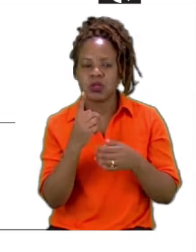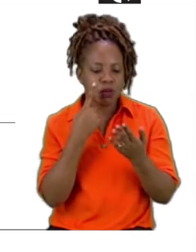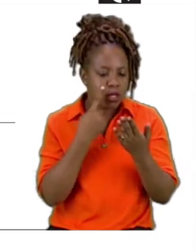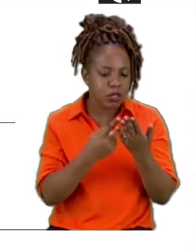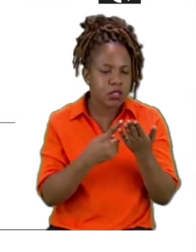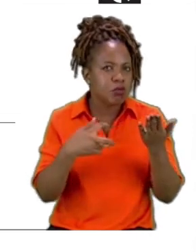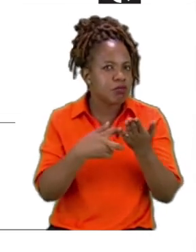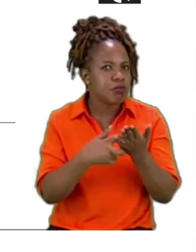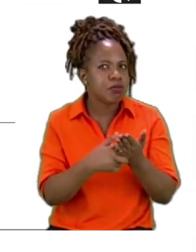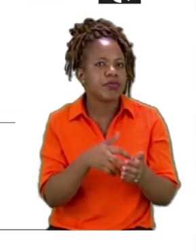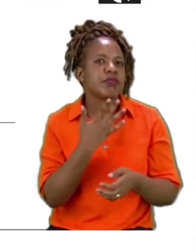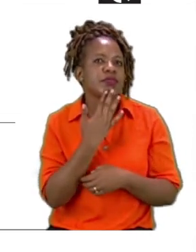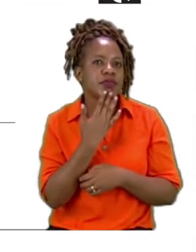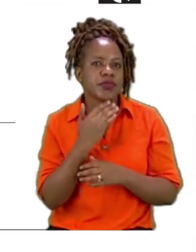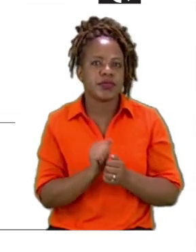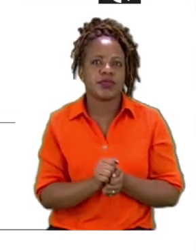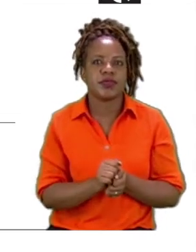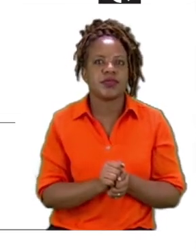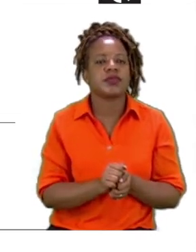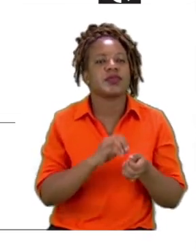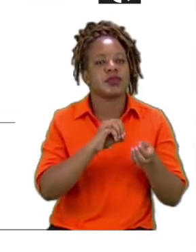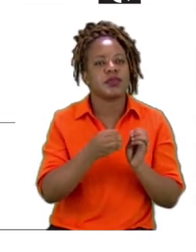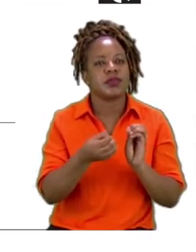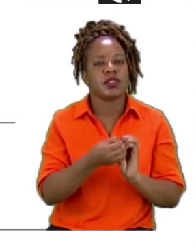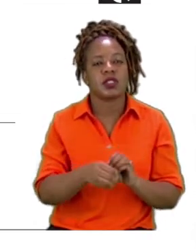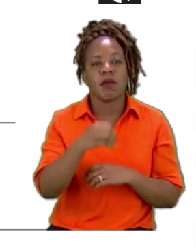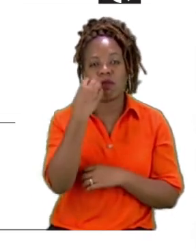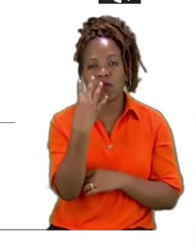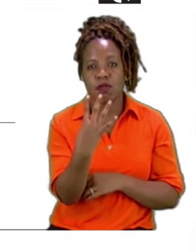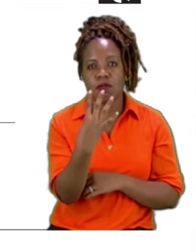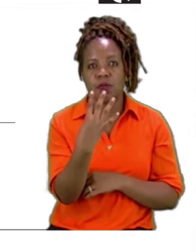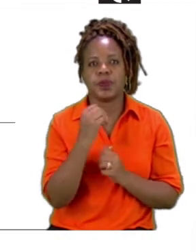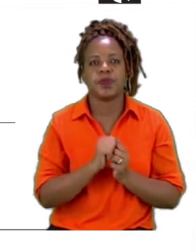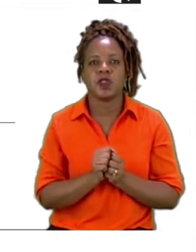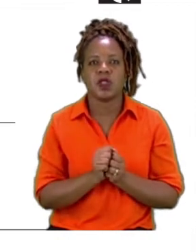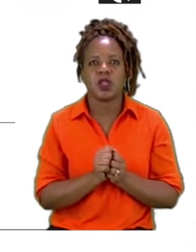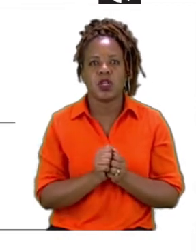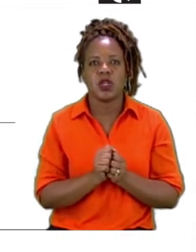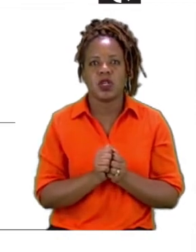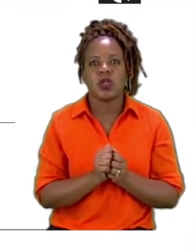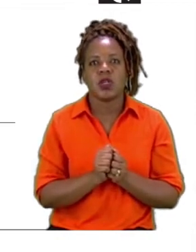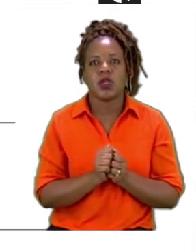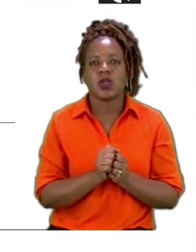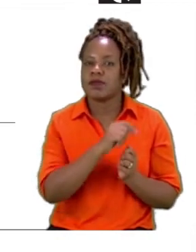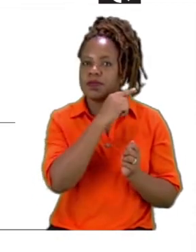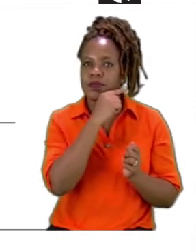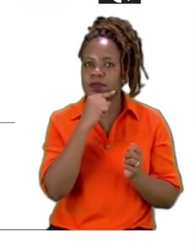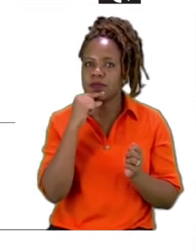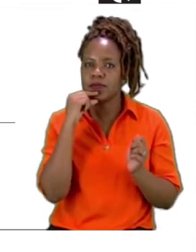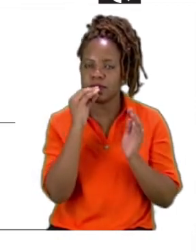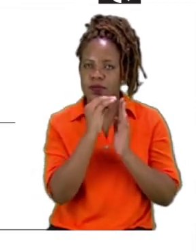And number four says name five different types of transport mentioned